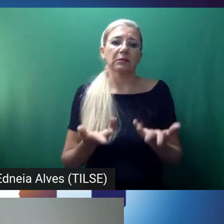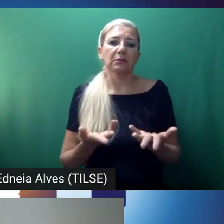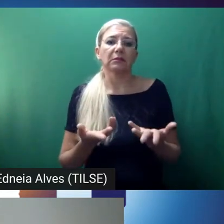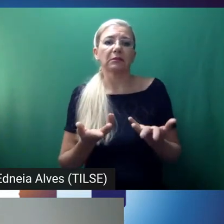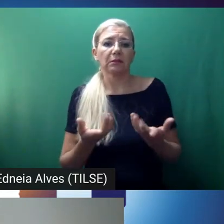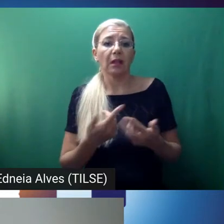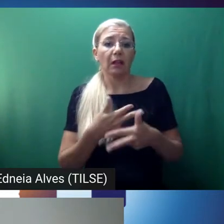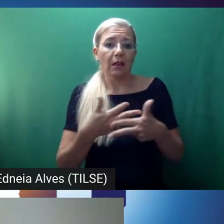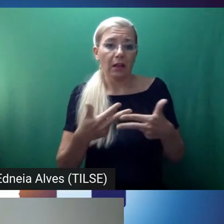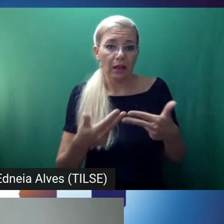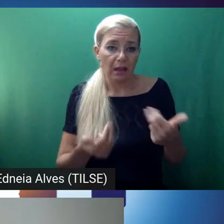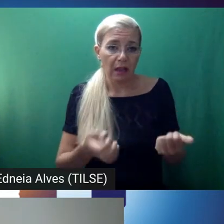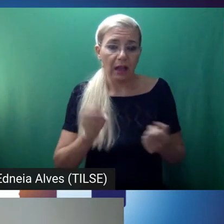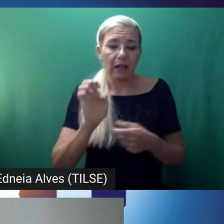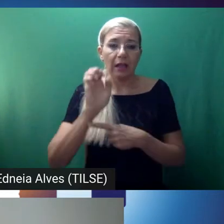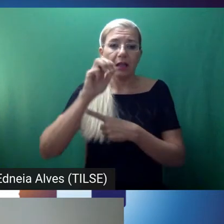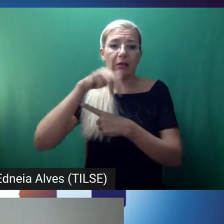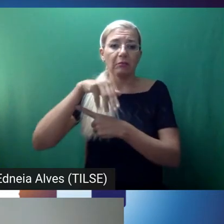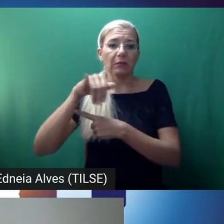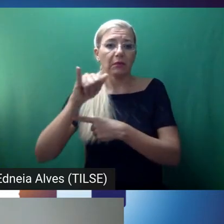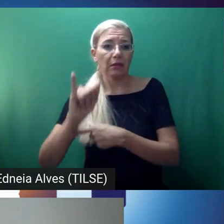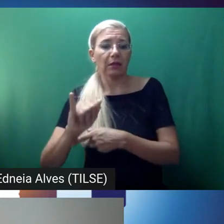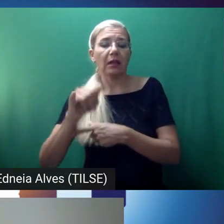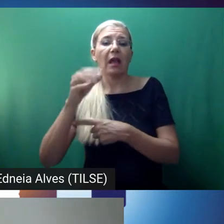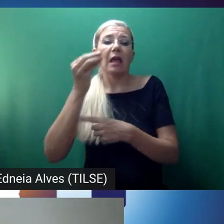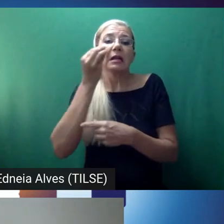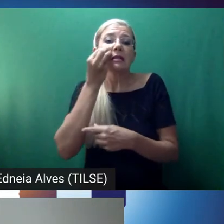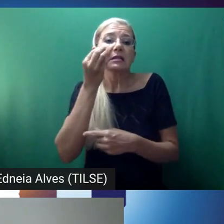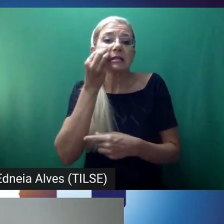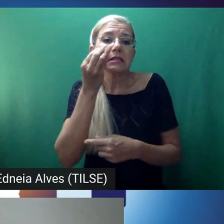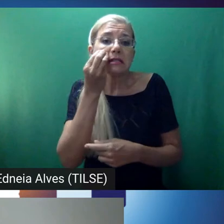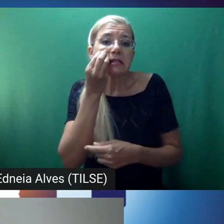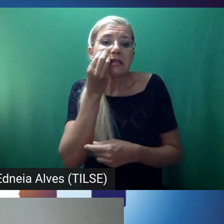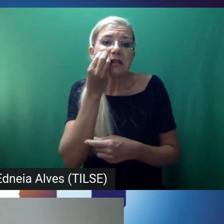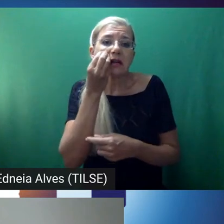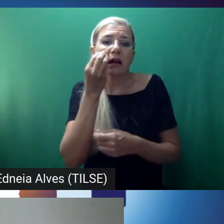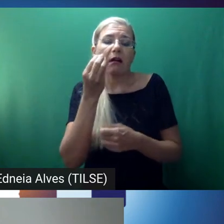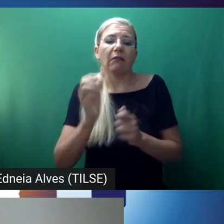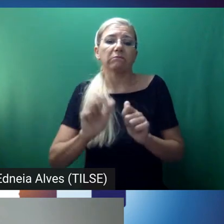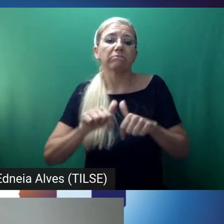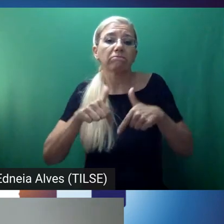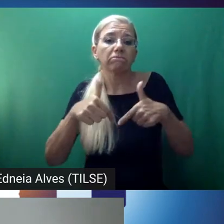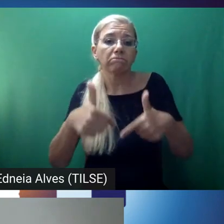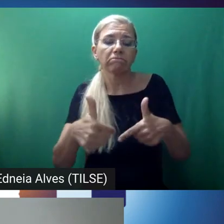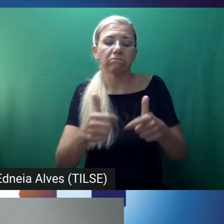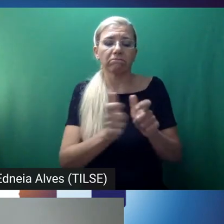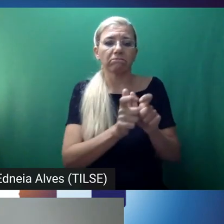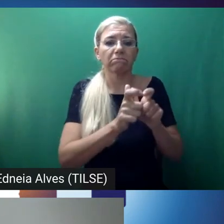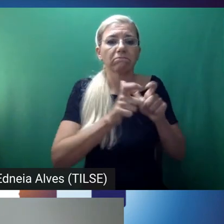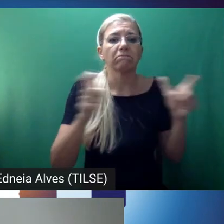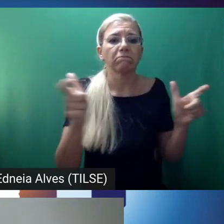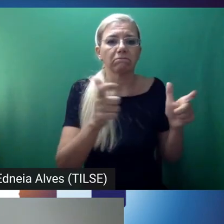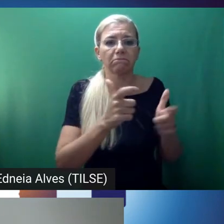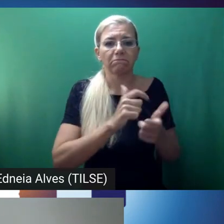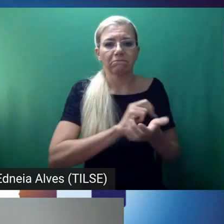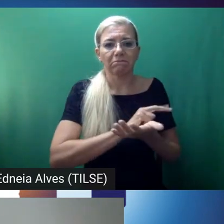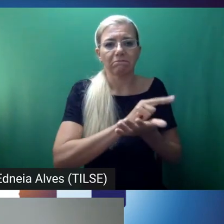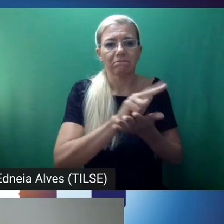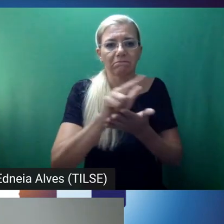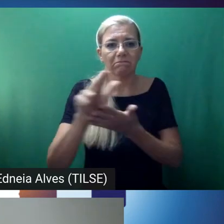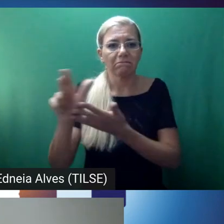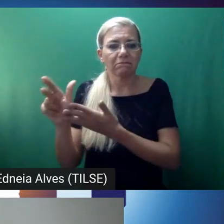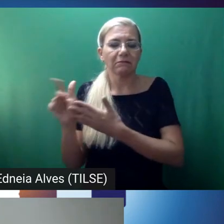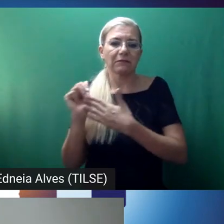that with EMI you're trying to do a lot more in the same amount of time. I think that there might be other